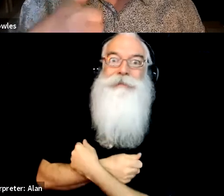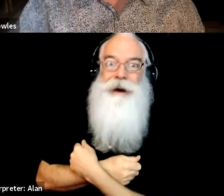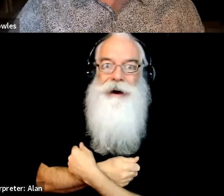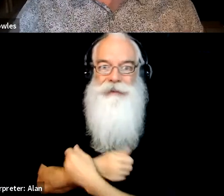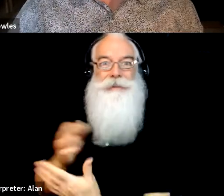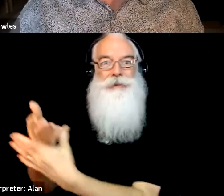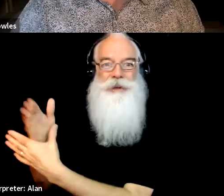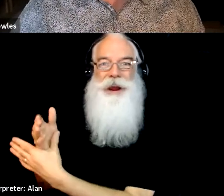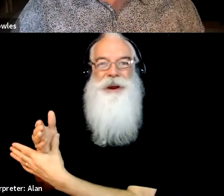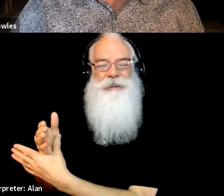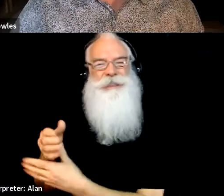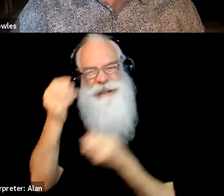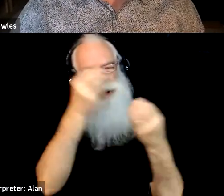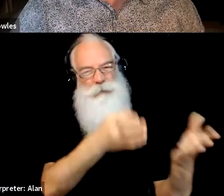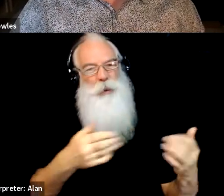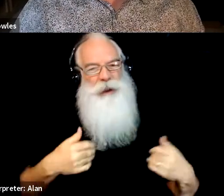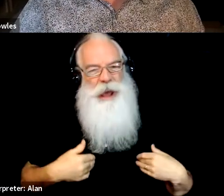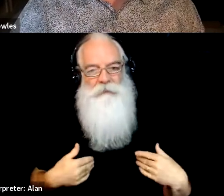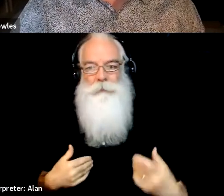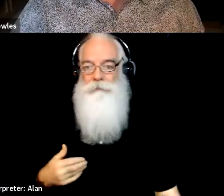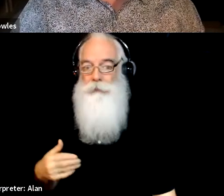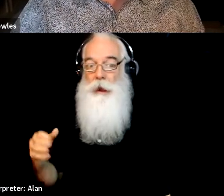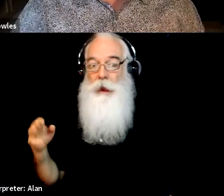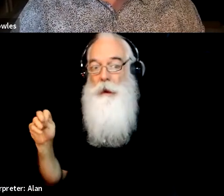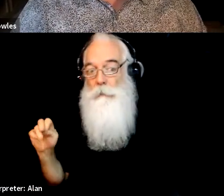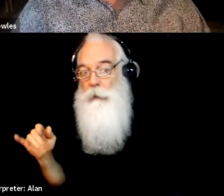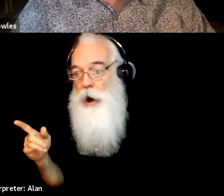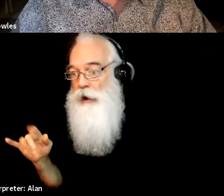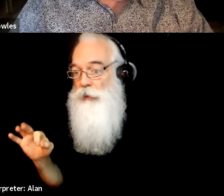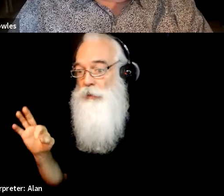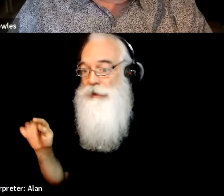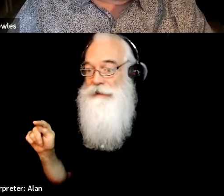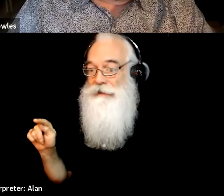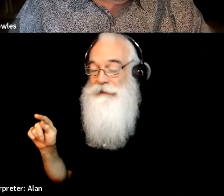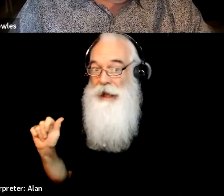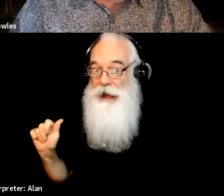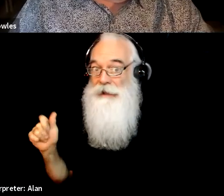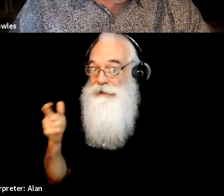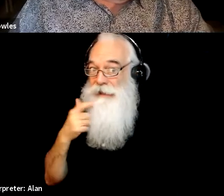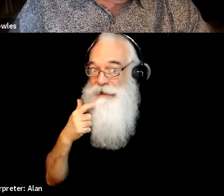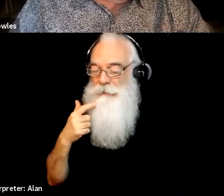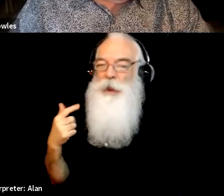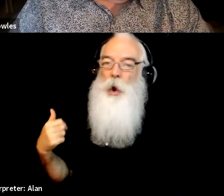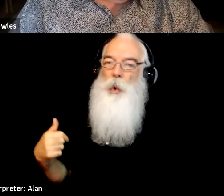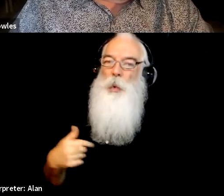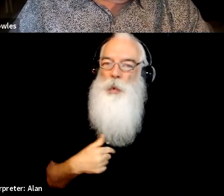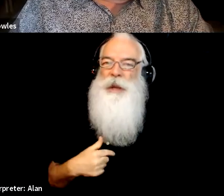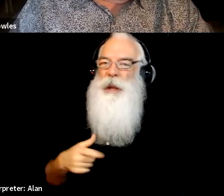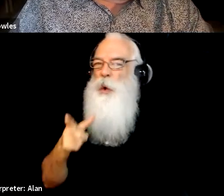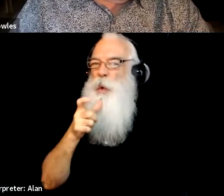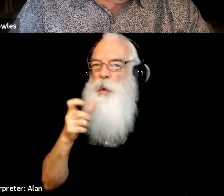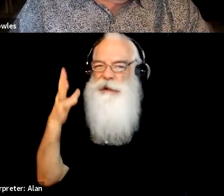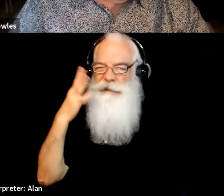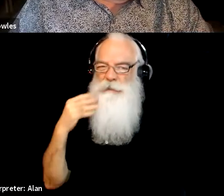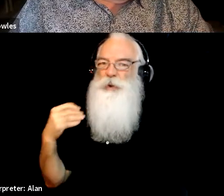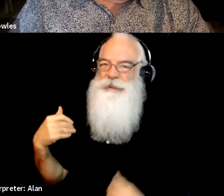But I think that each of us who has been published, and is, is somewhat established, we, we have the opportunity through